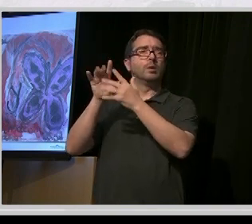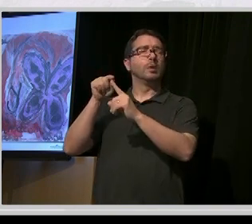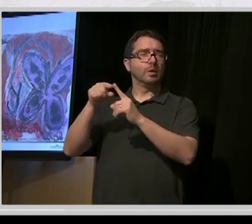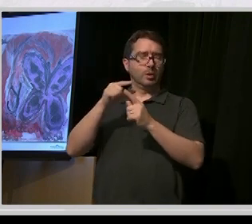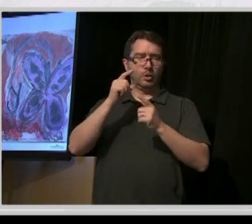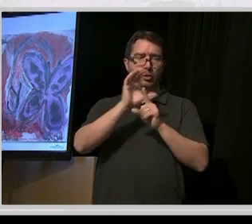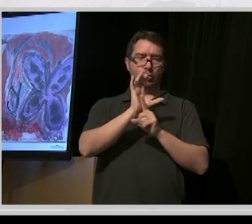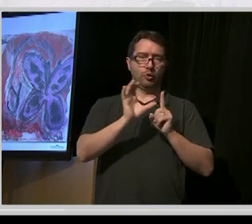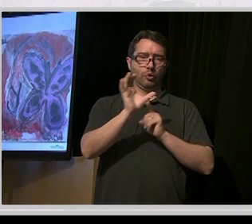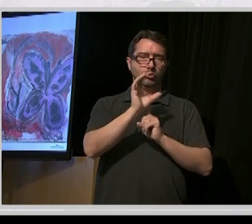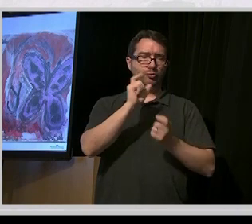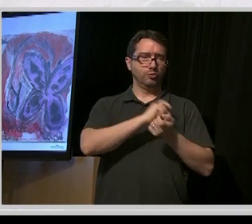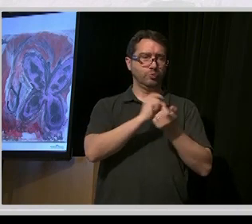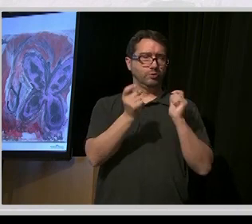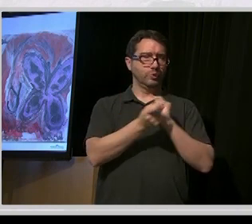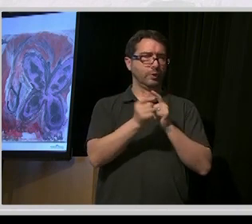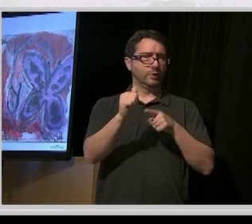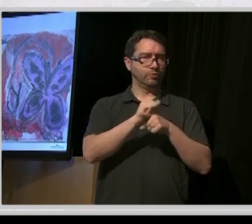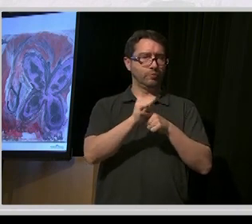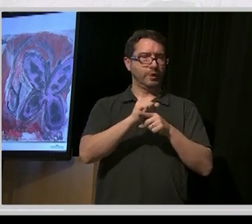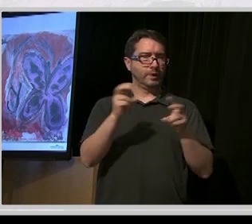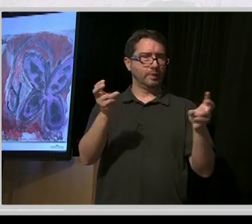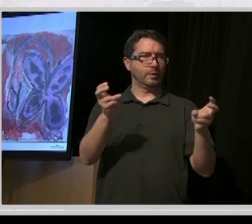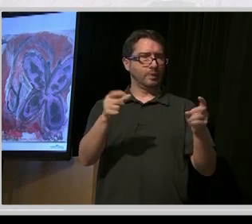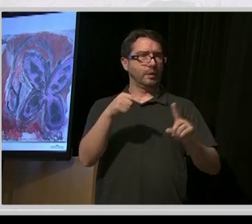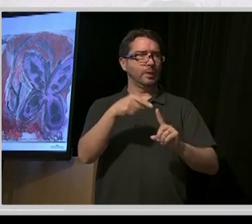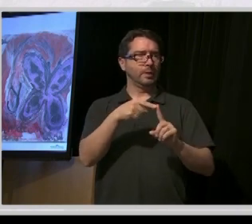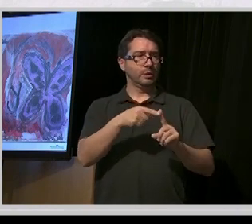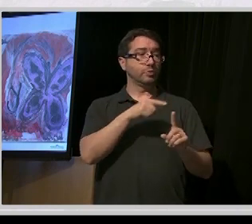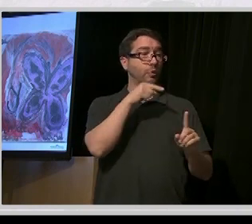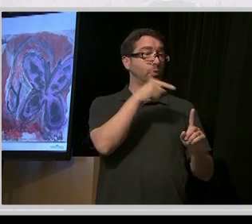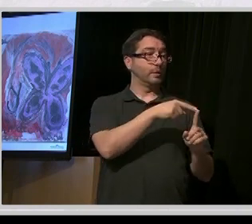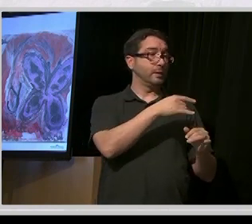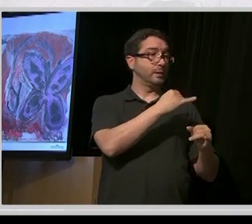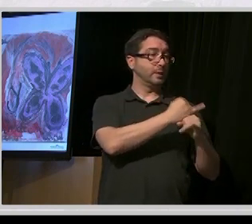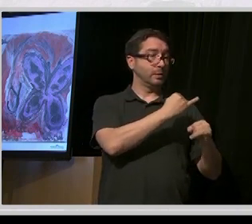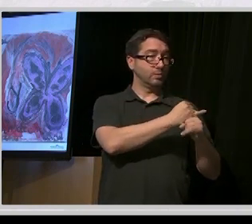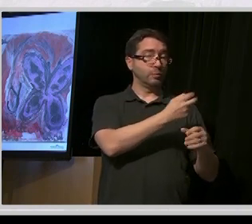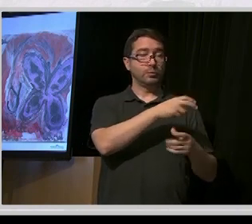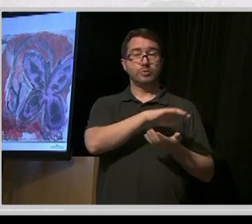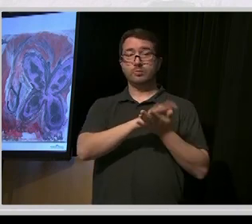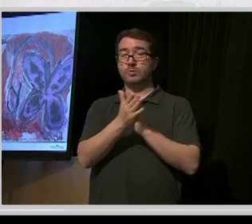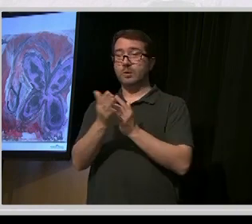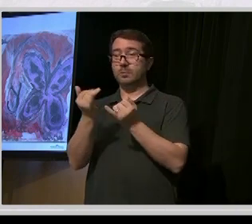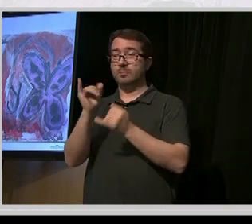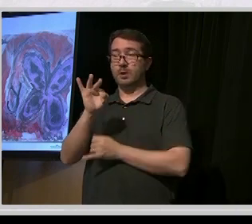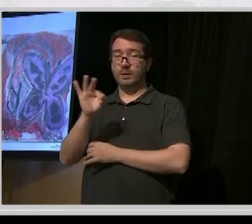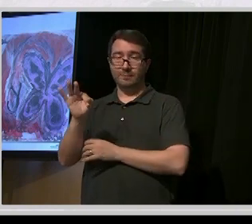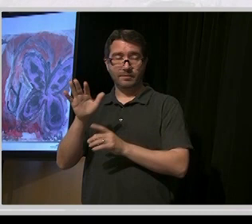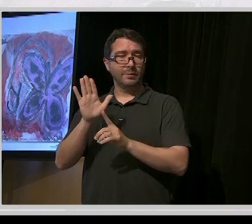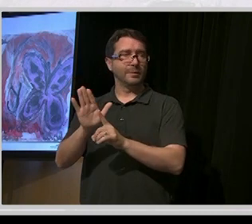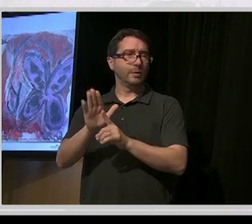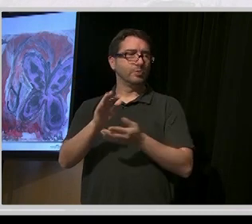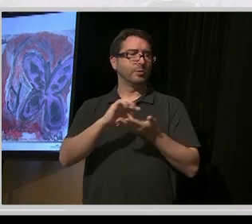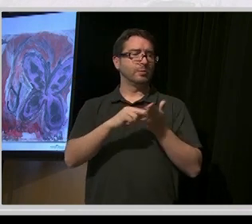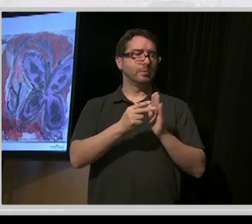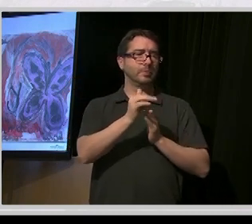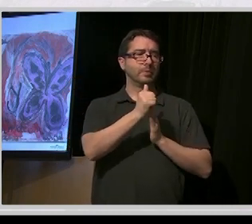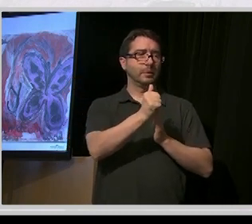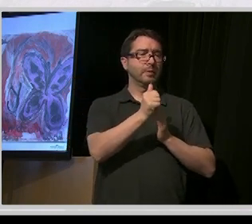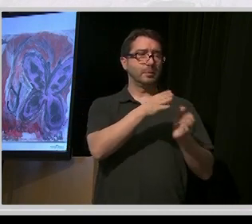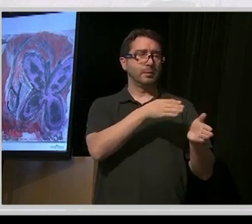training was huge. Okay? Moving from this world to this sort of world. So there will be a leadership and capability plan